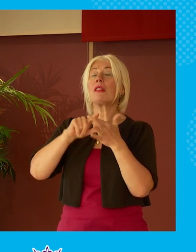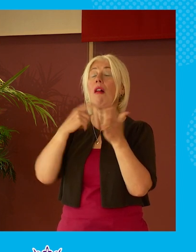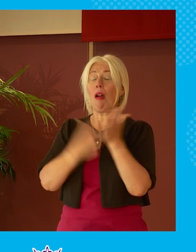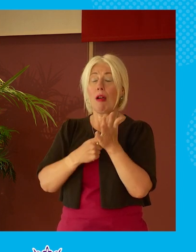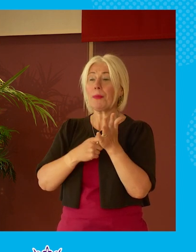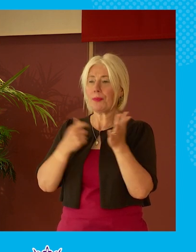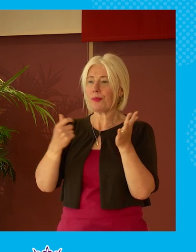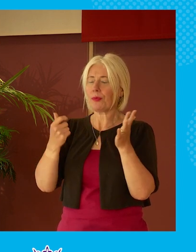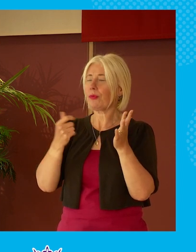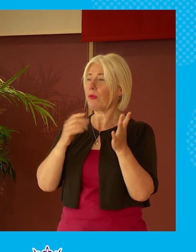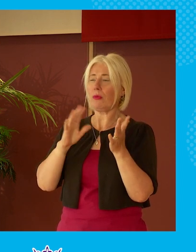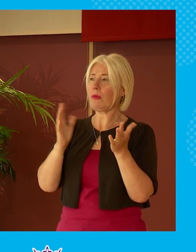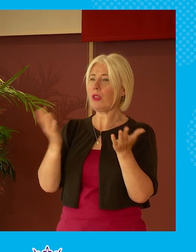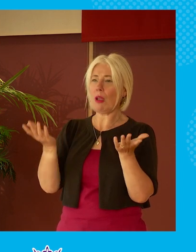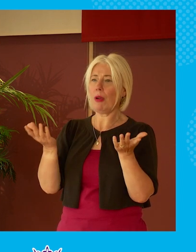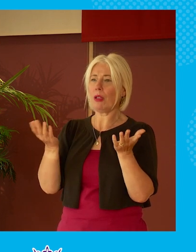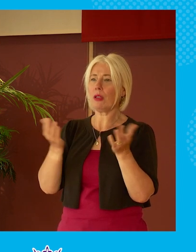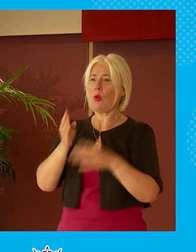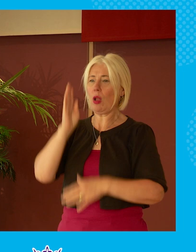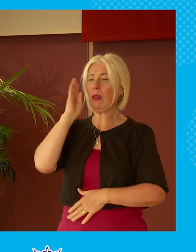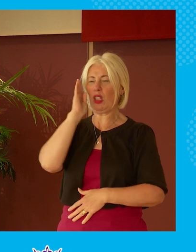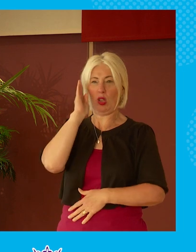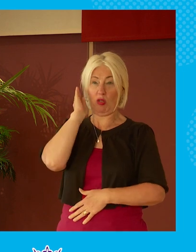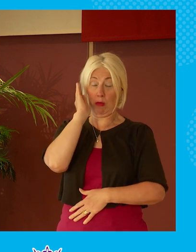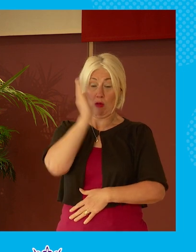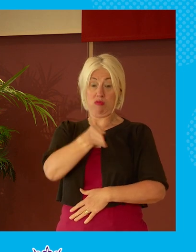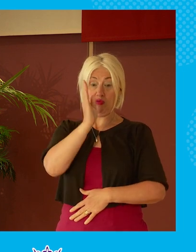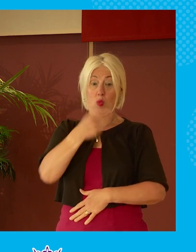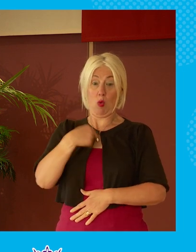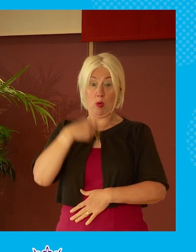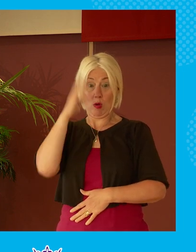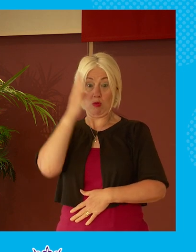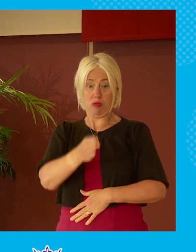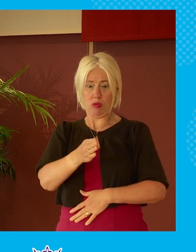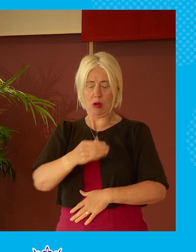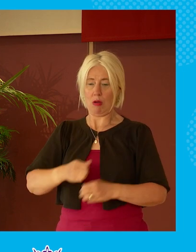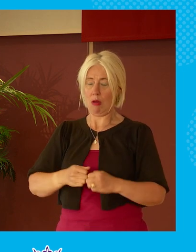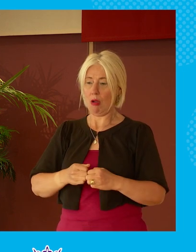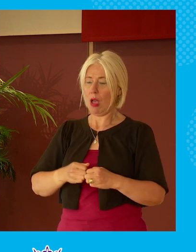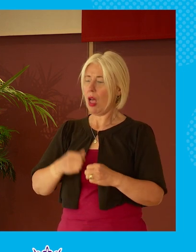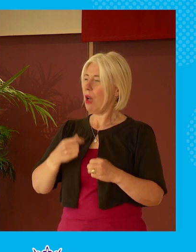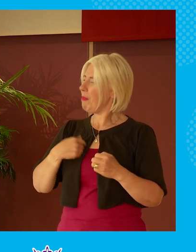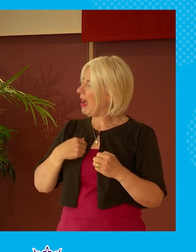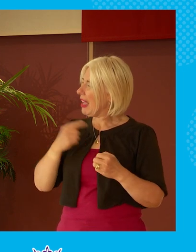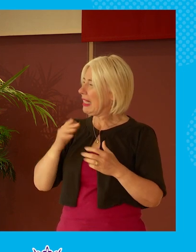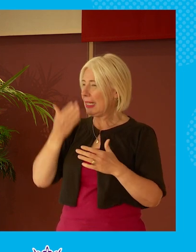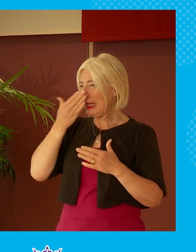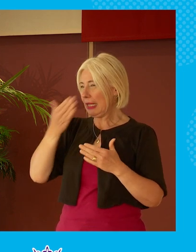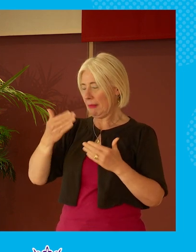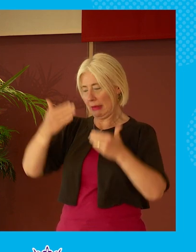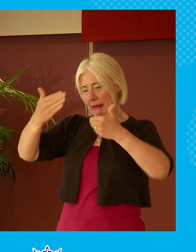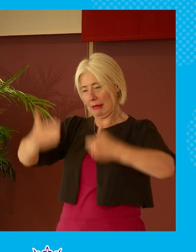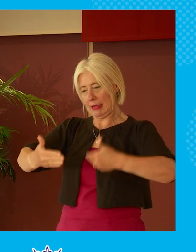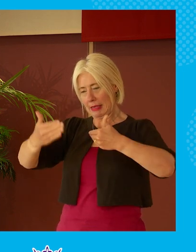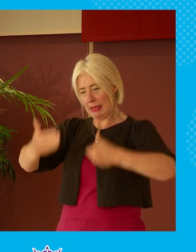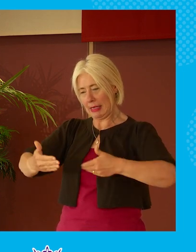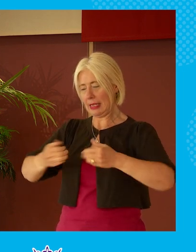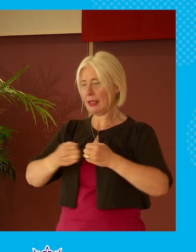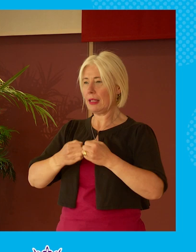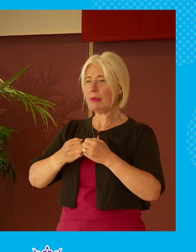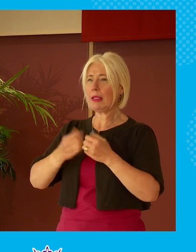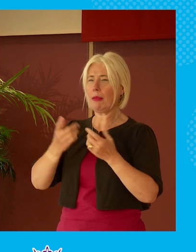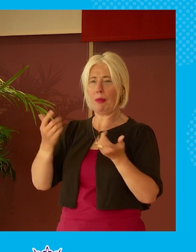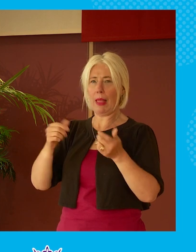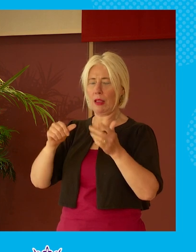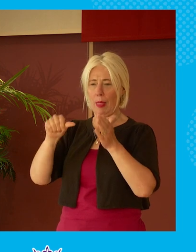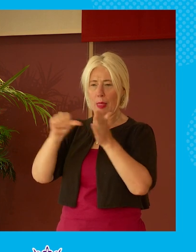um we we do seem to be in a period where for many and in many cases you know the mileage seems to be in the